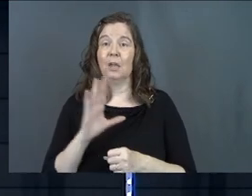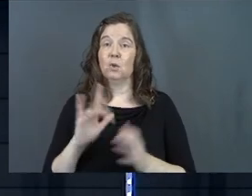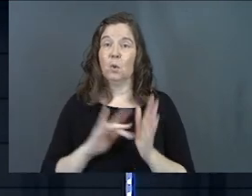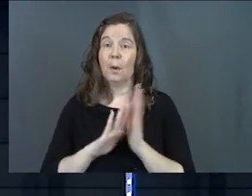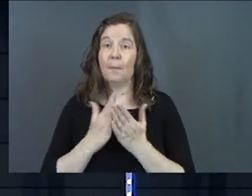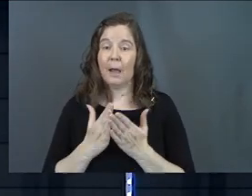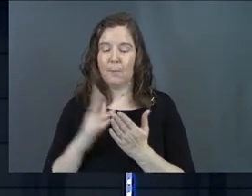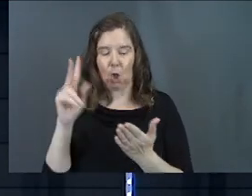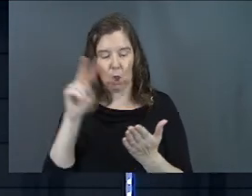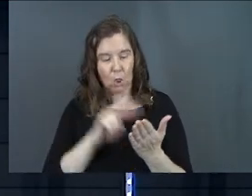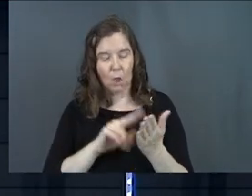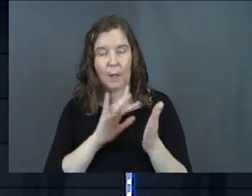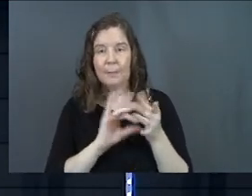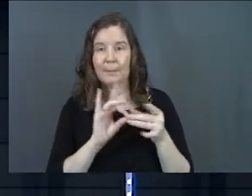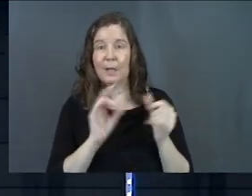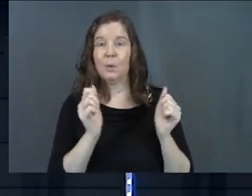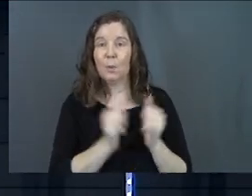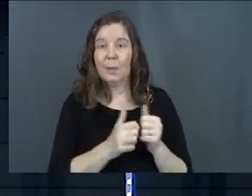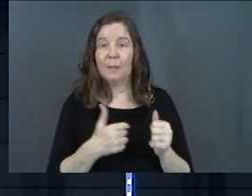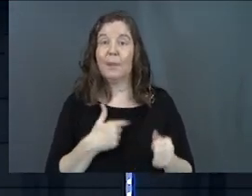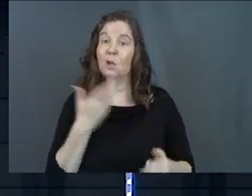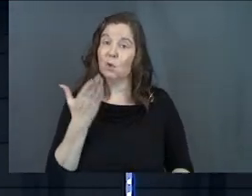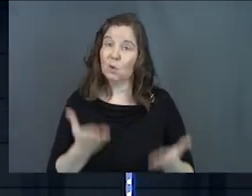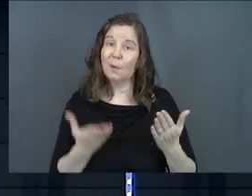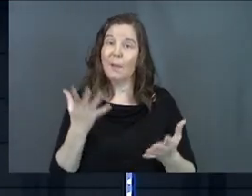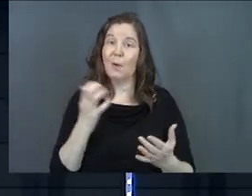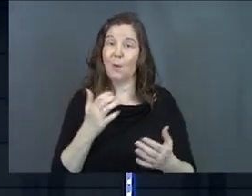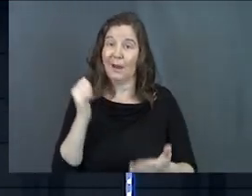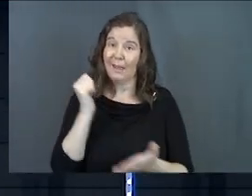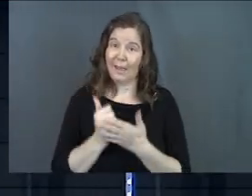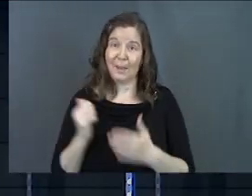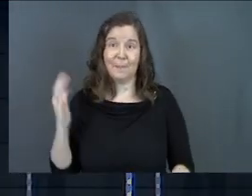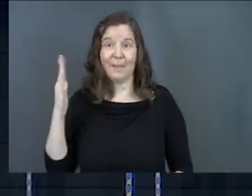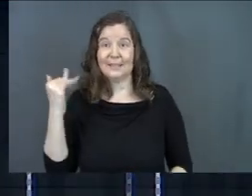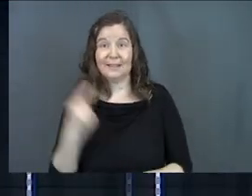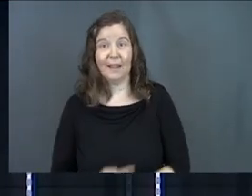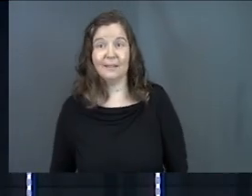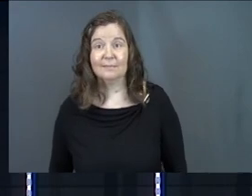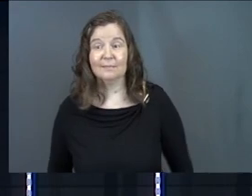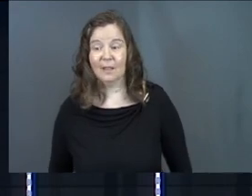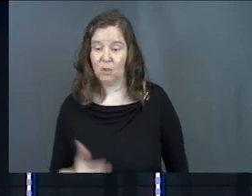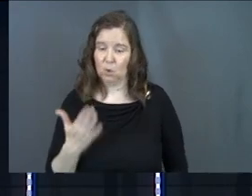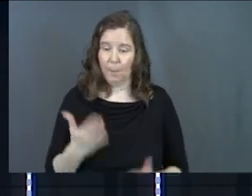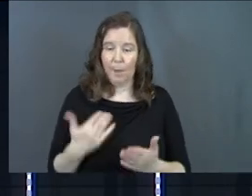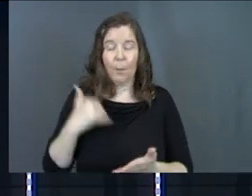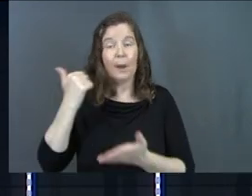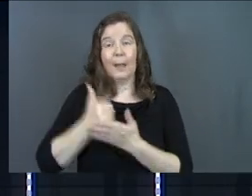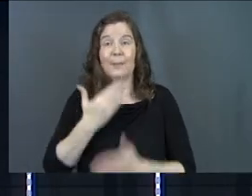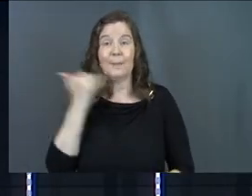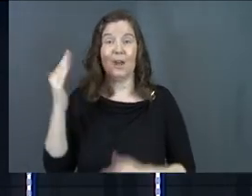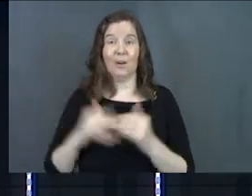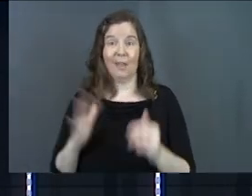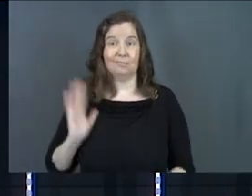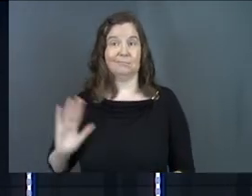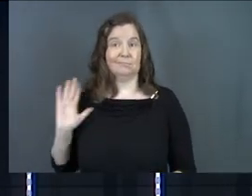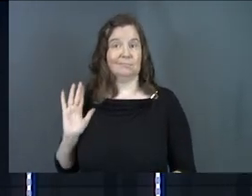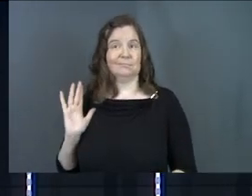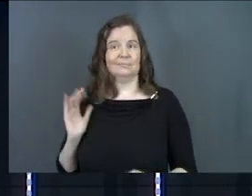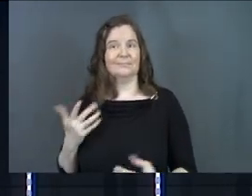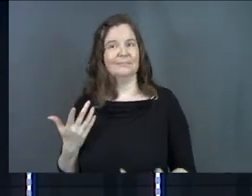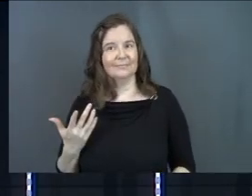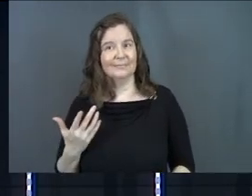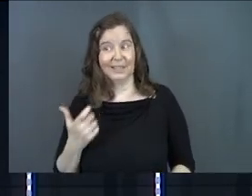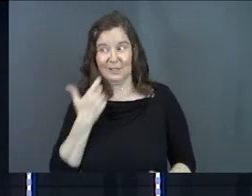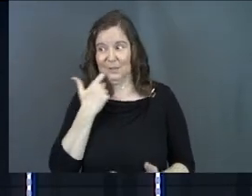Bible out. Look up the passages with me. And you might want to amen today. Like, you might want to amen better than you just amened